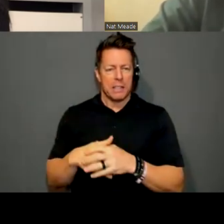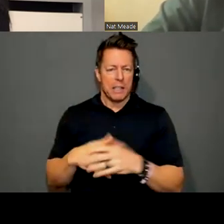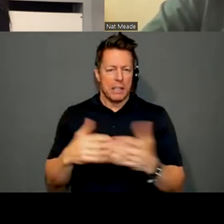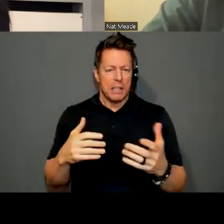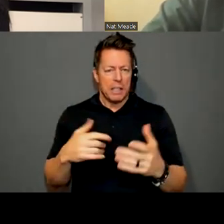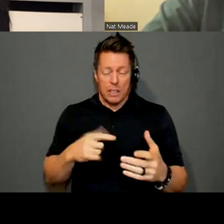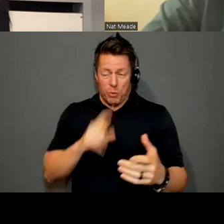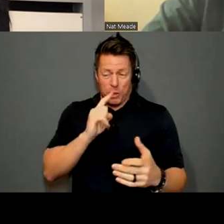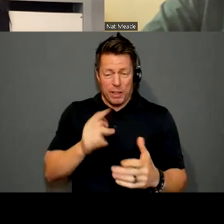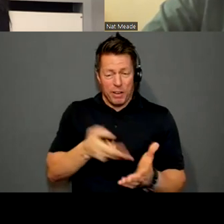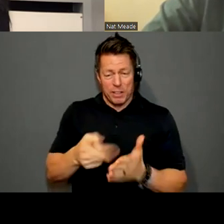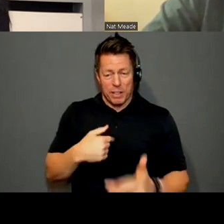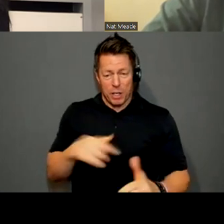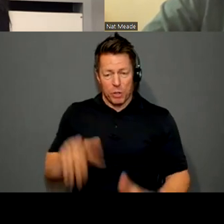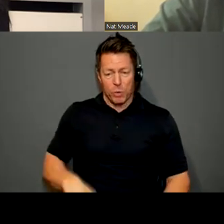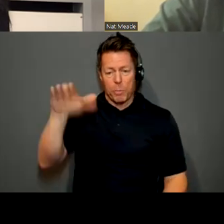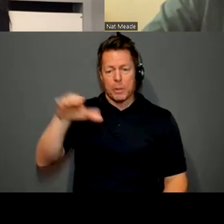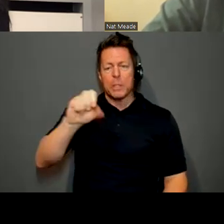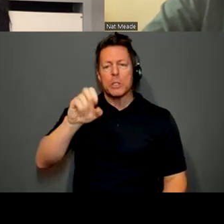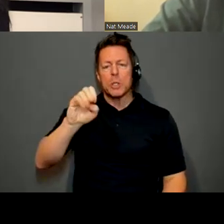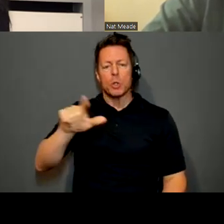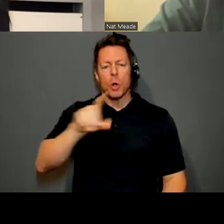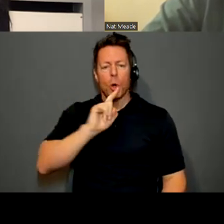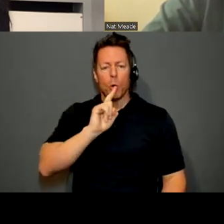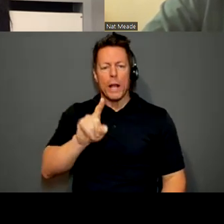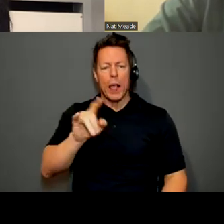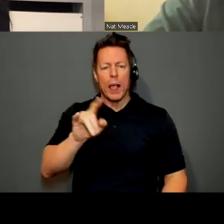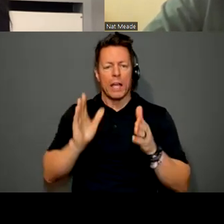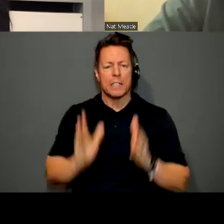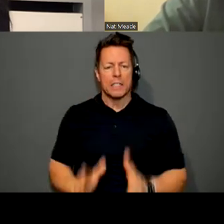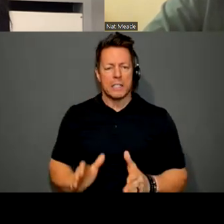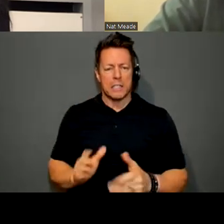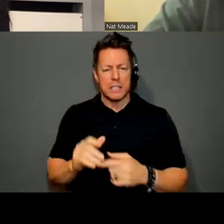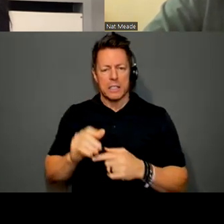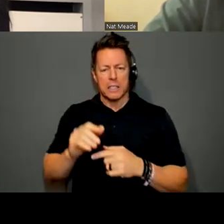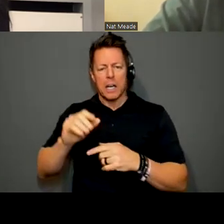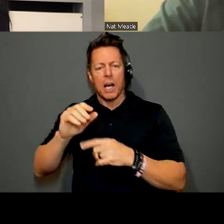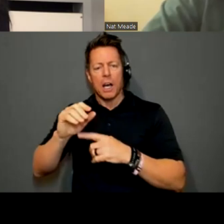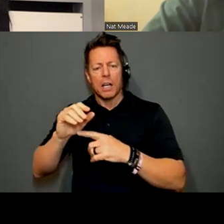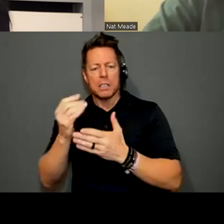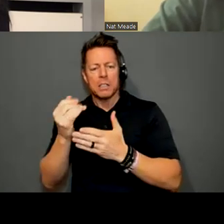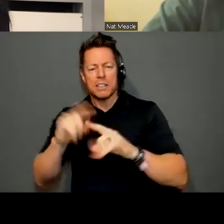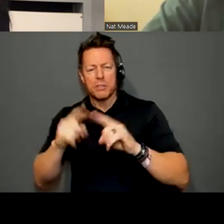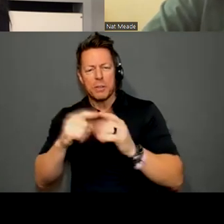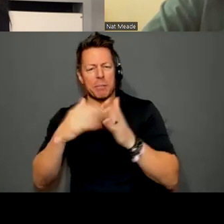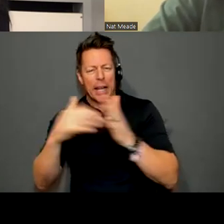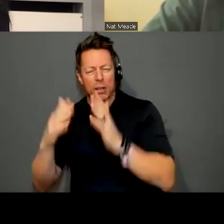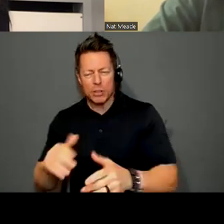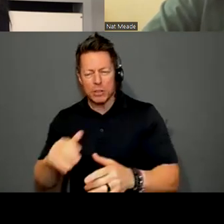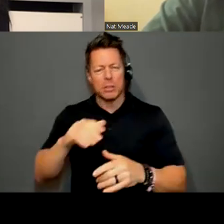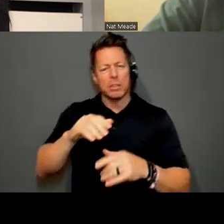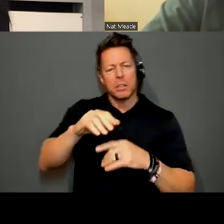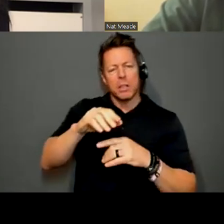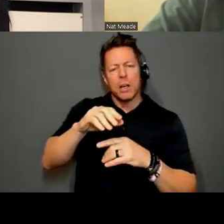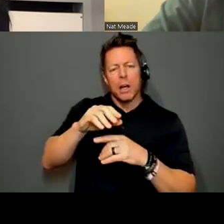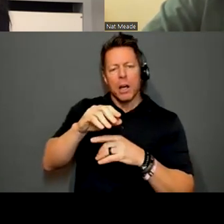grew up really admiring like social realists and regional painters, um, the regionalists, um, and coming, come, these